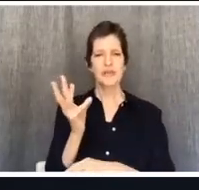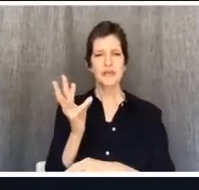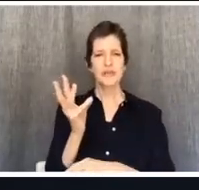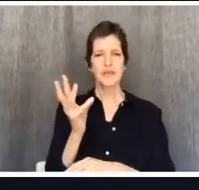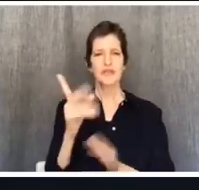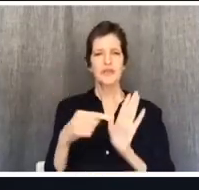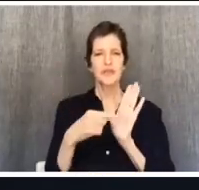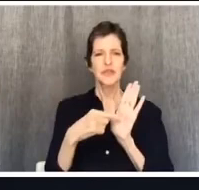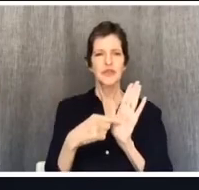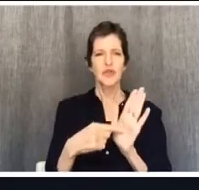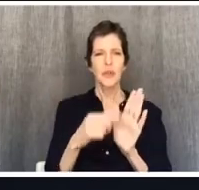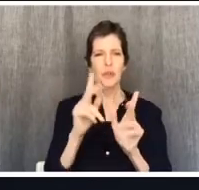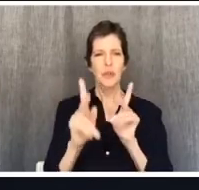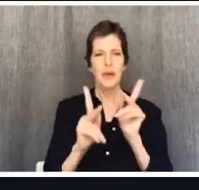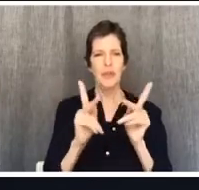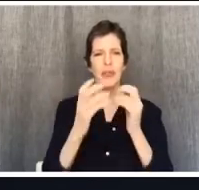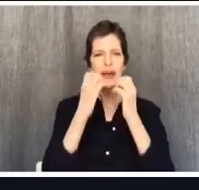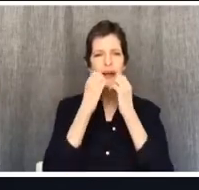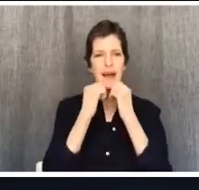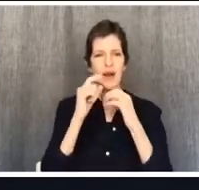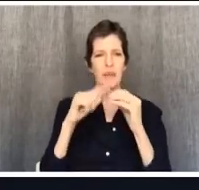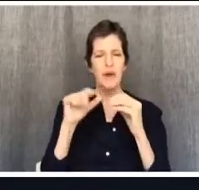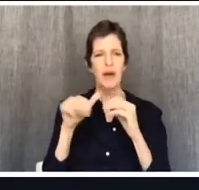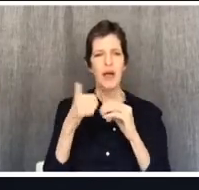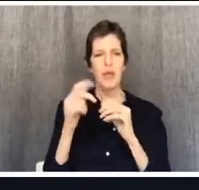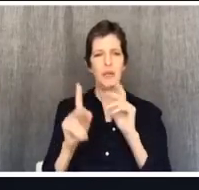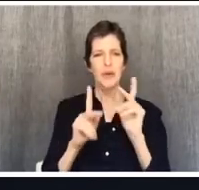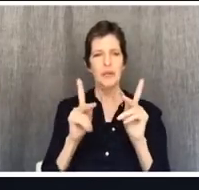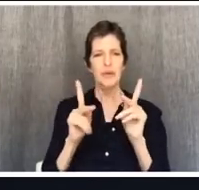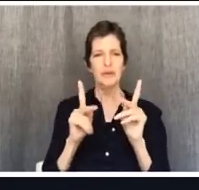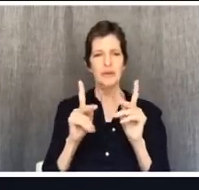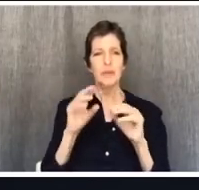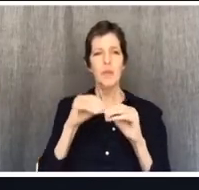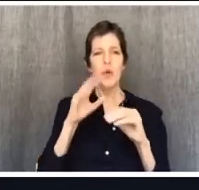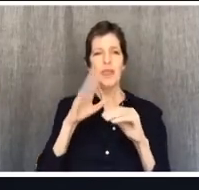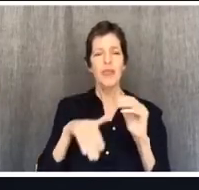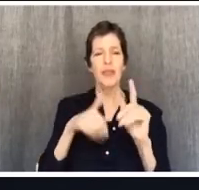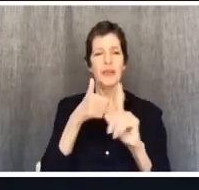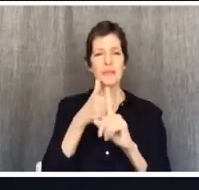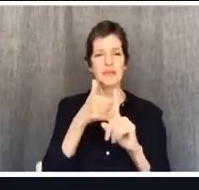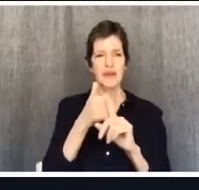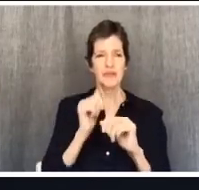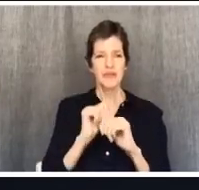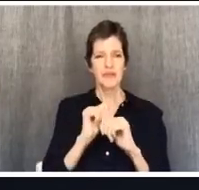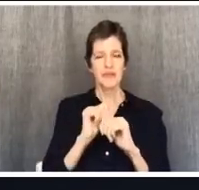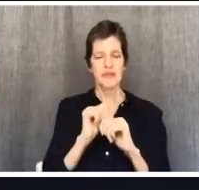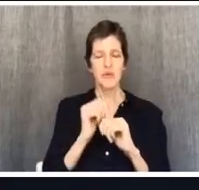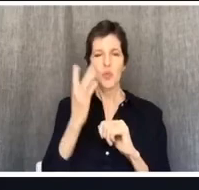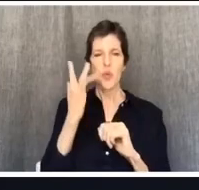care about others more than themselves because they care about your son the most.